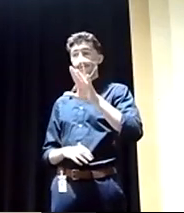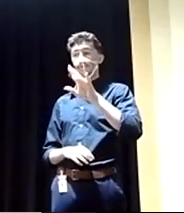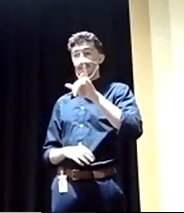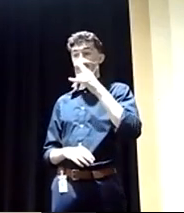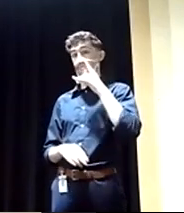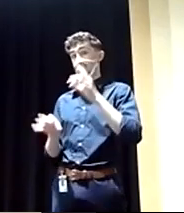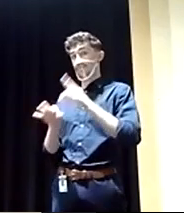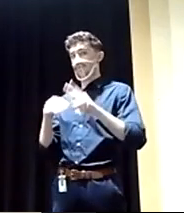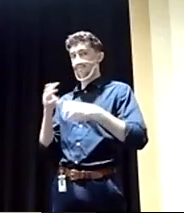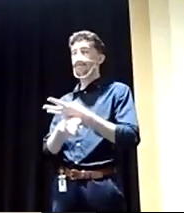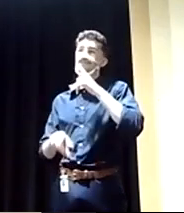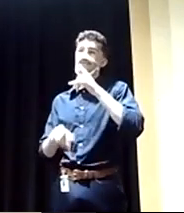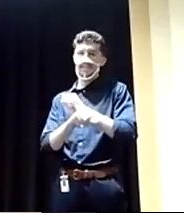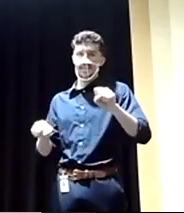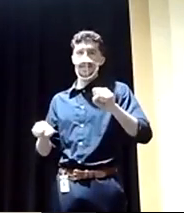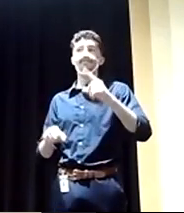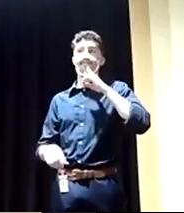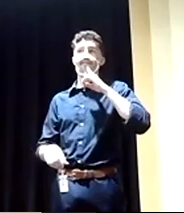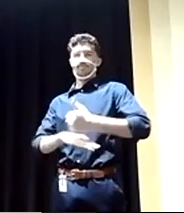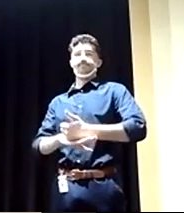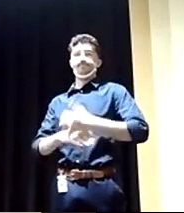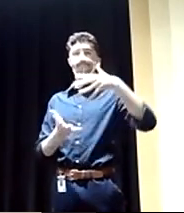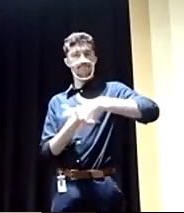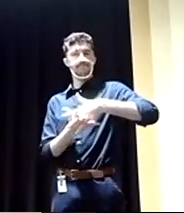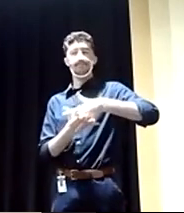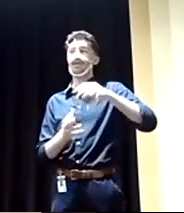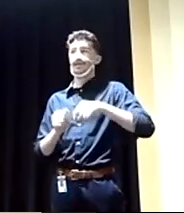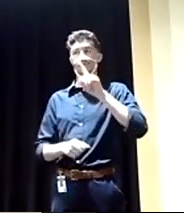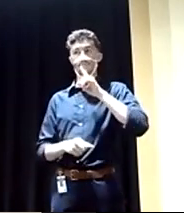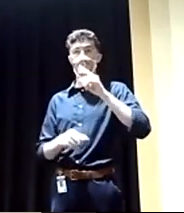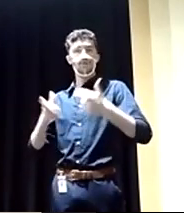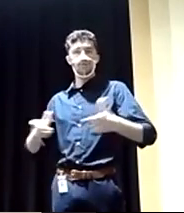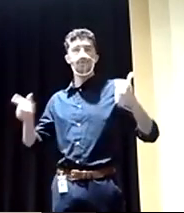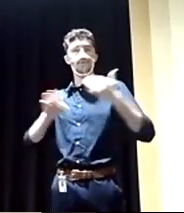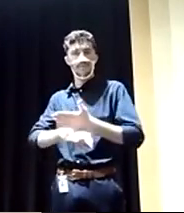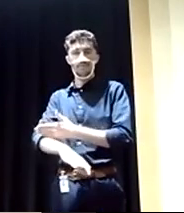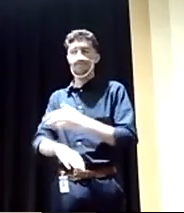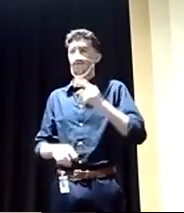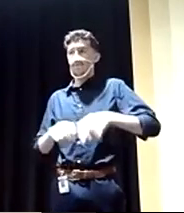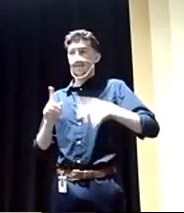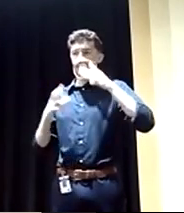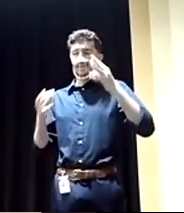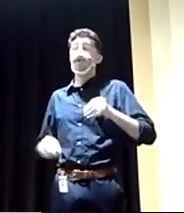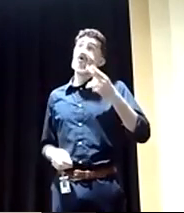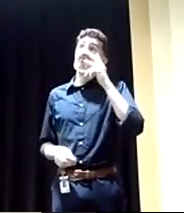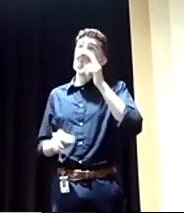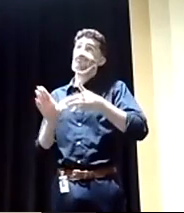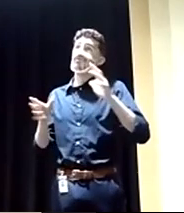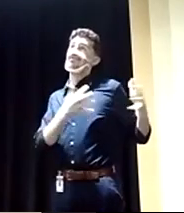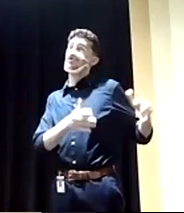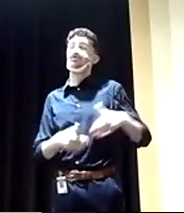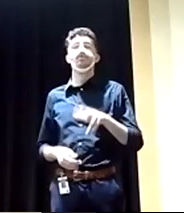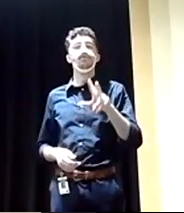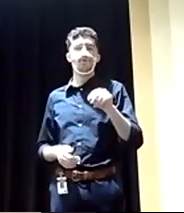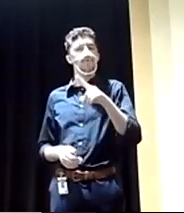the free world more safe, more secure, and to, to prosper. We can't turn our back on it. In fact, and now we should be doubling